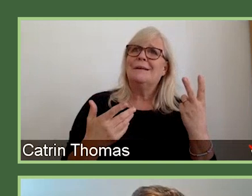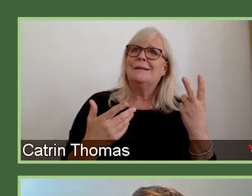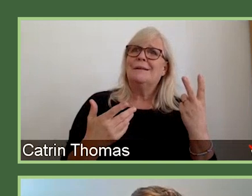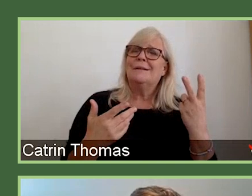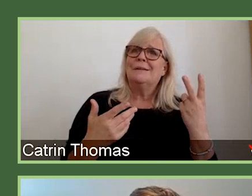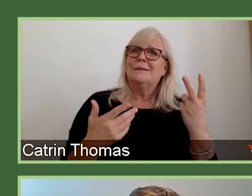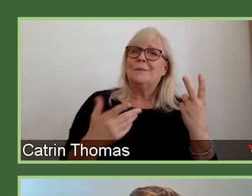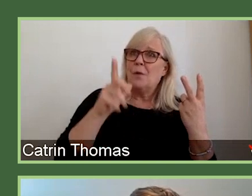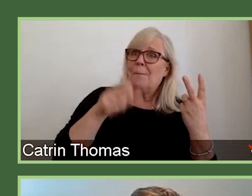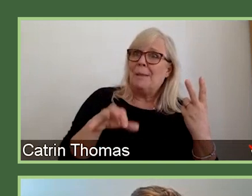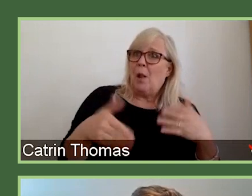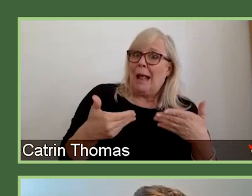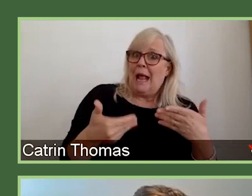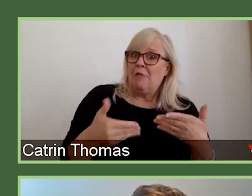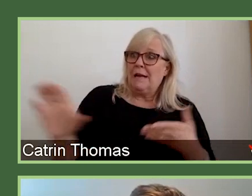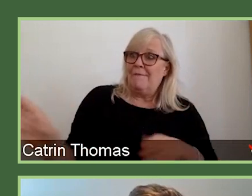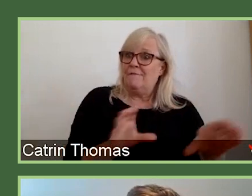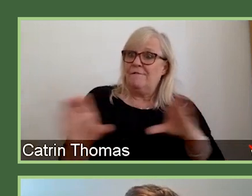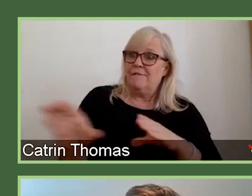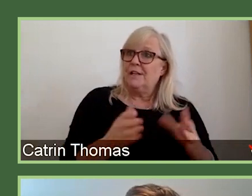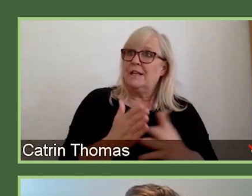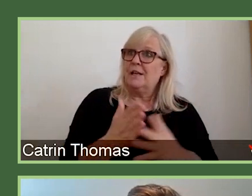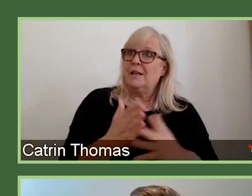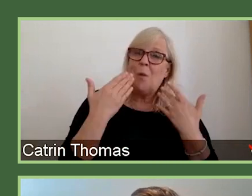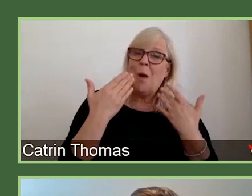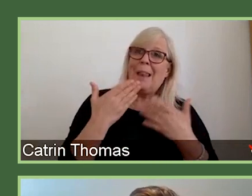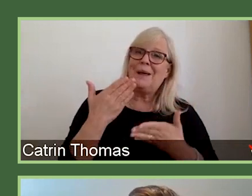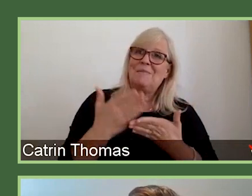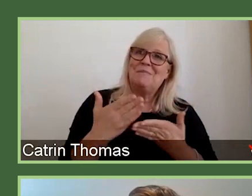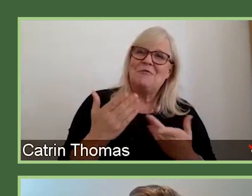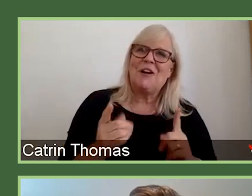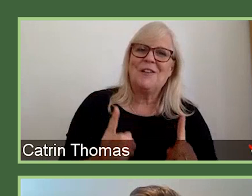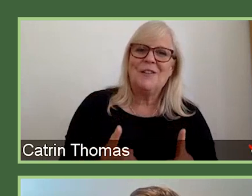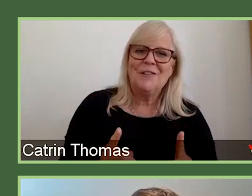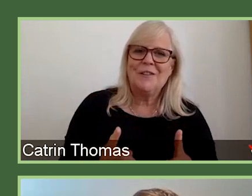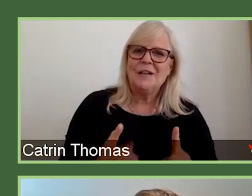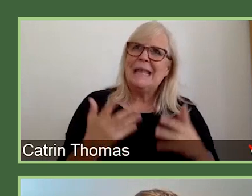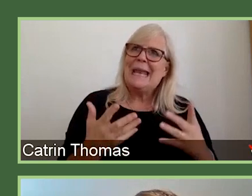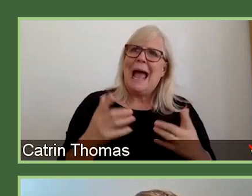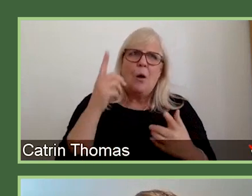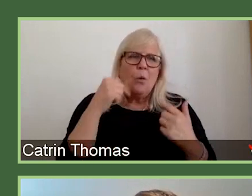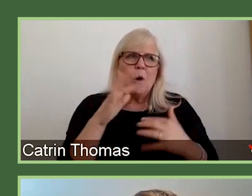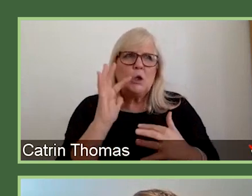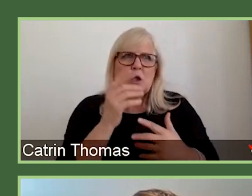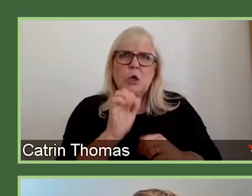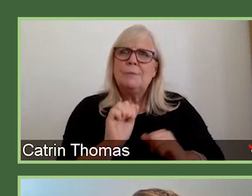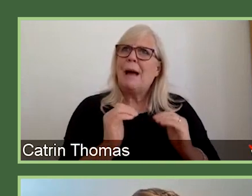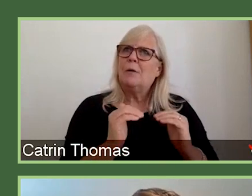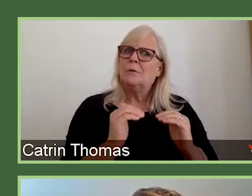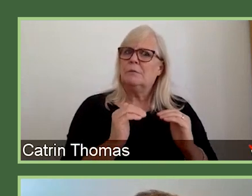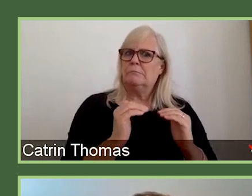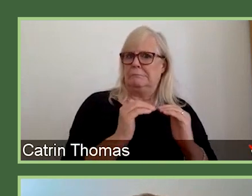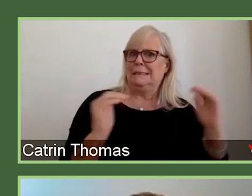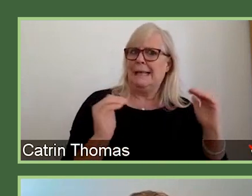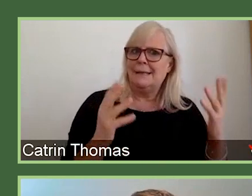kind of concerned about their status within Wellcome, I guess is important to say. You know, they